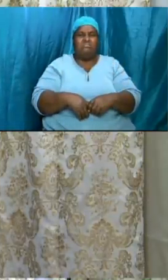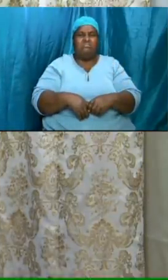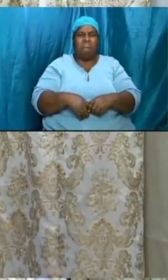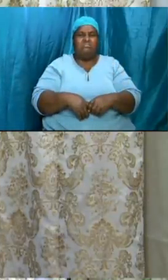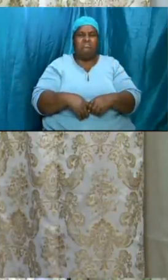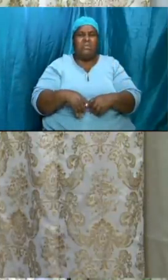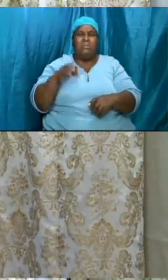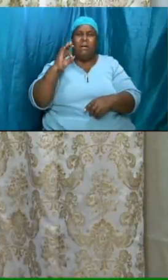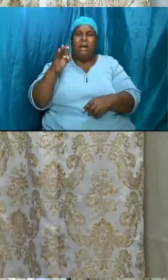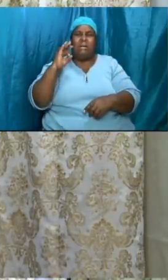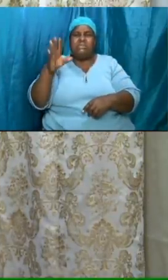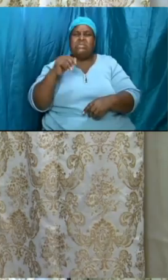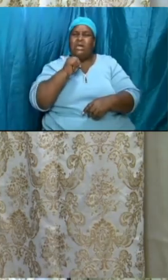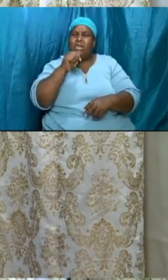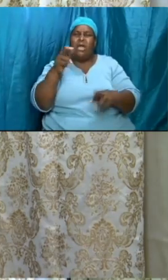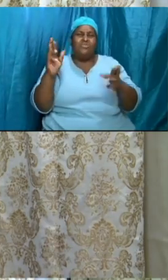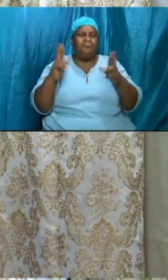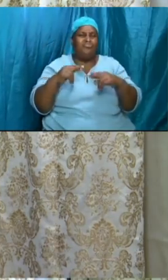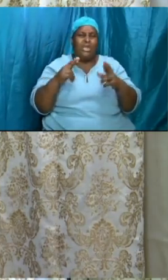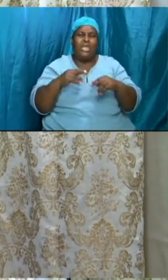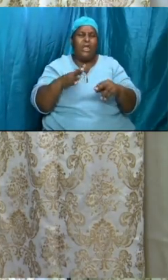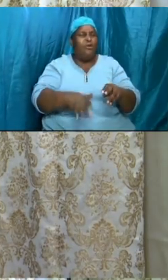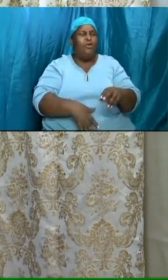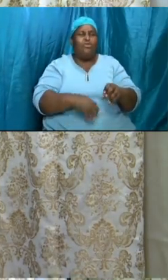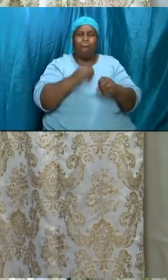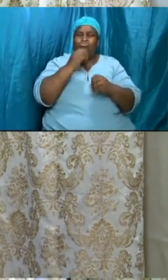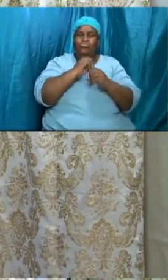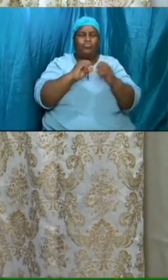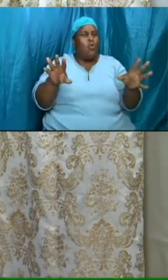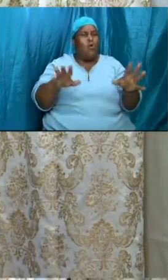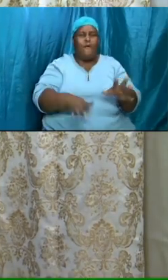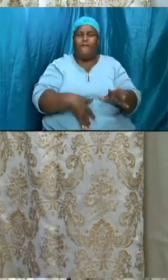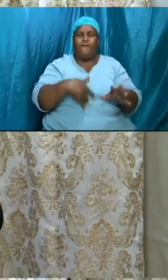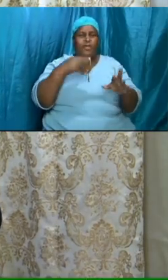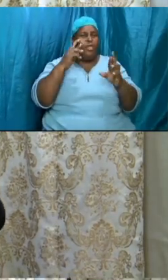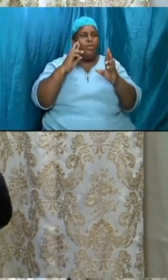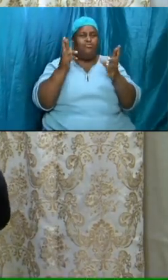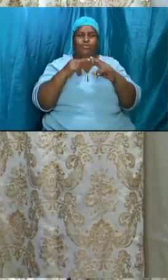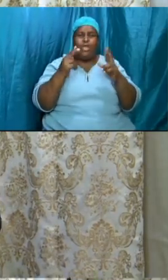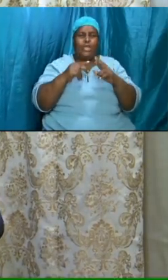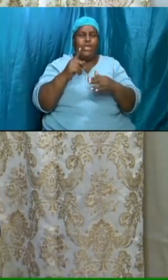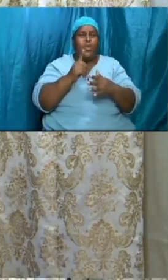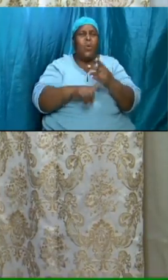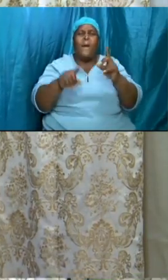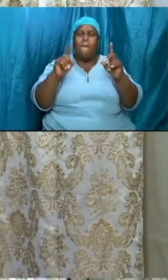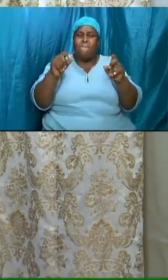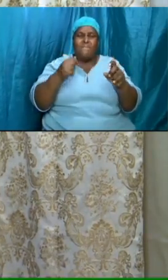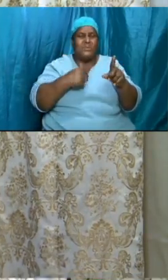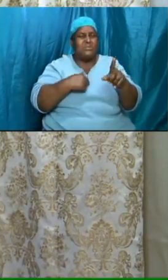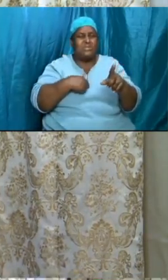i am not ready i don't feel ready and i thought i was what must i do